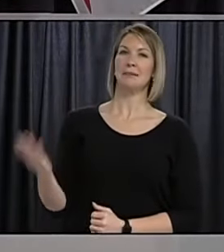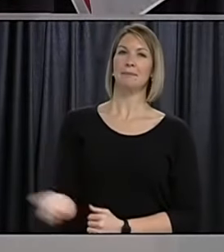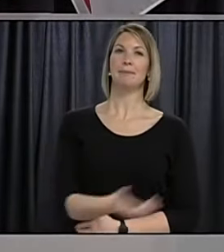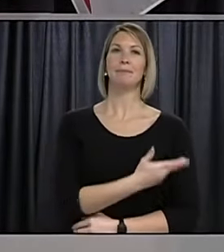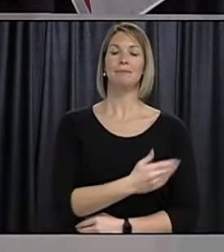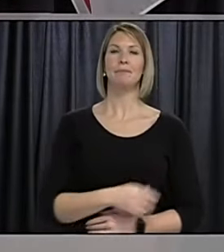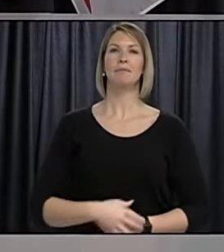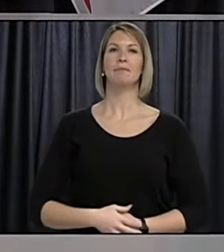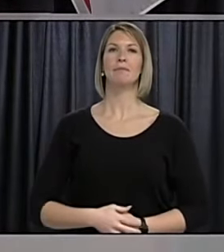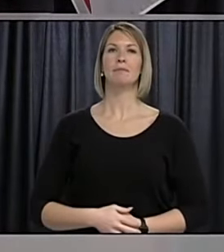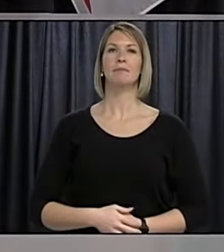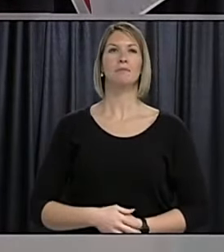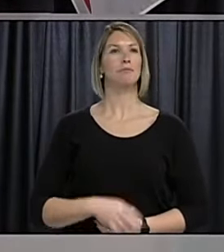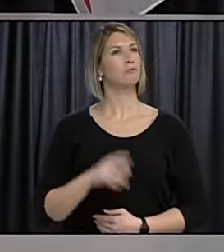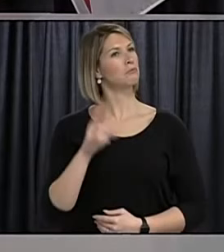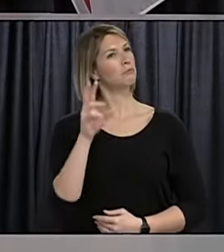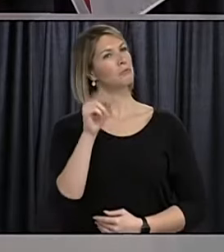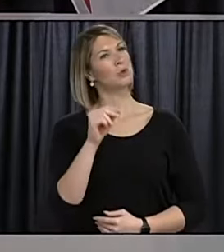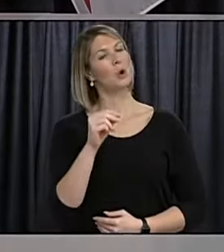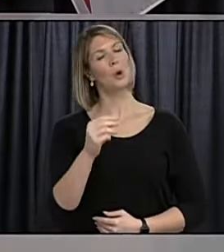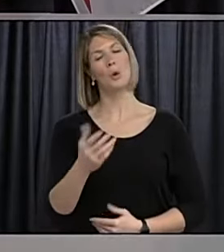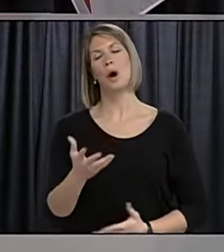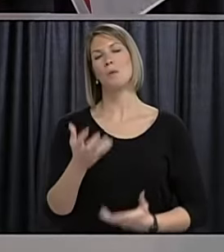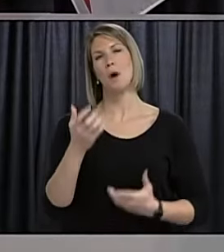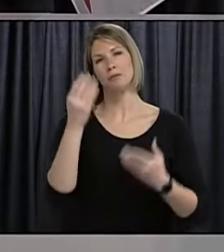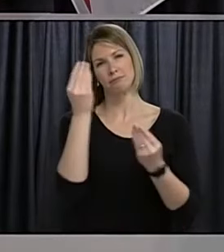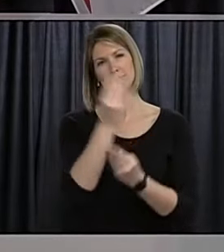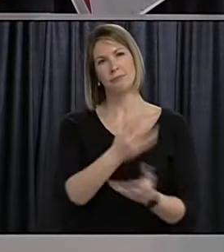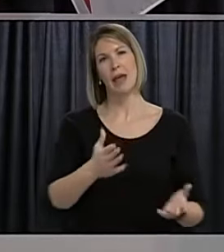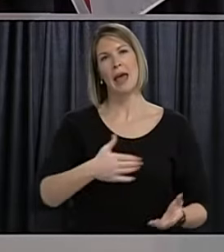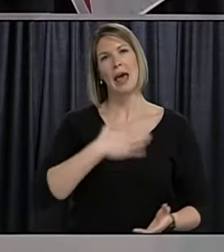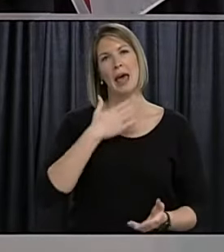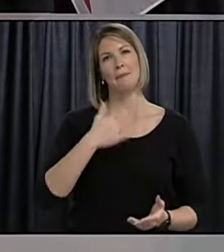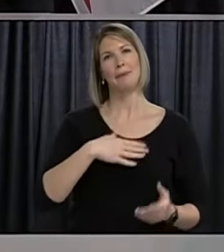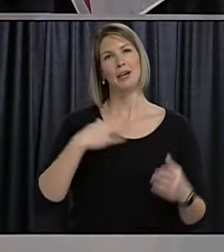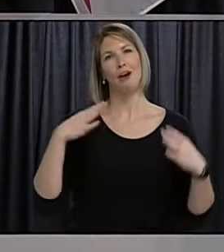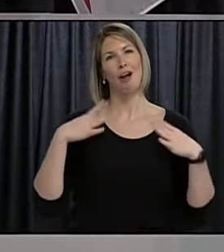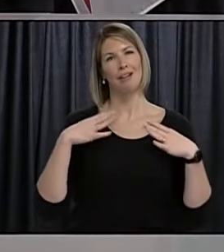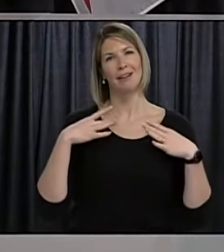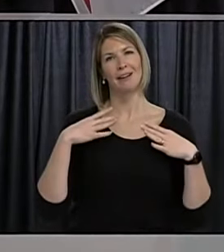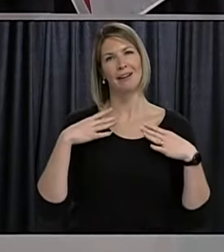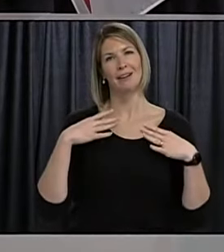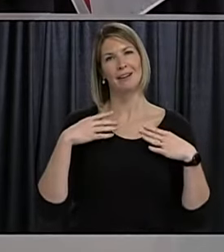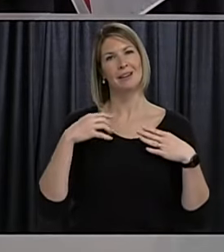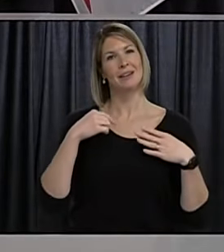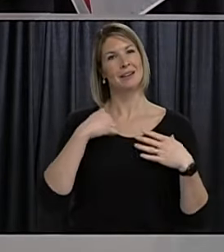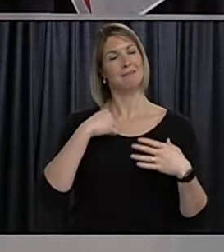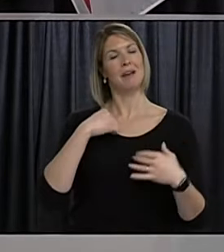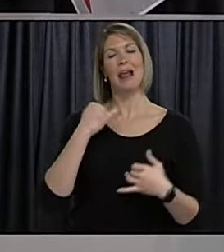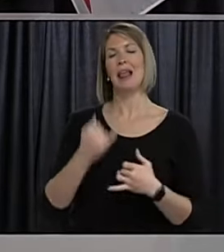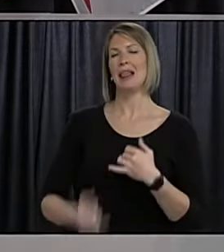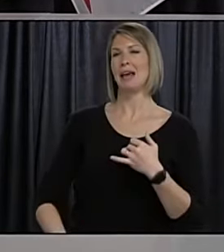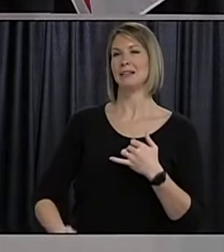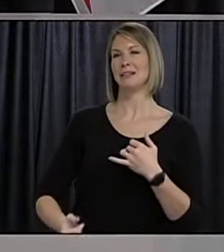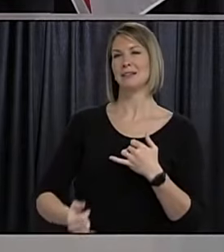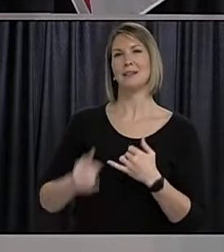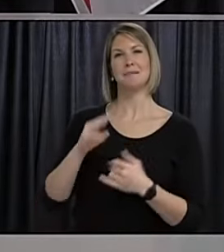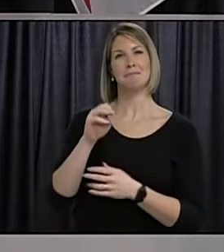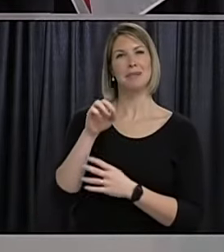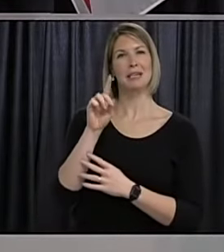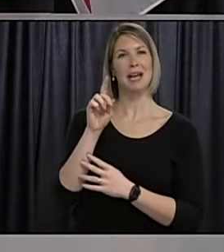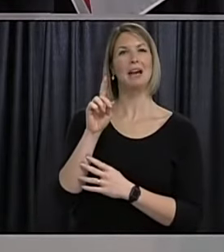i do not just wishing everyone a happy holidays i'm going to be taking some time off so this is the last briefing for me for a while